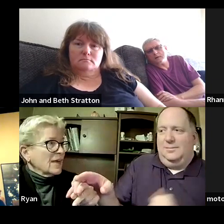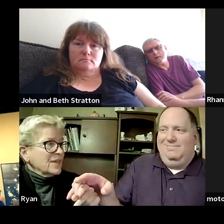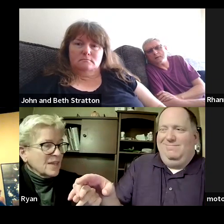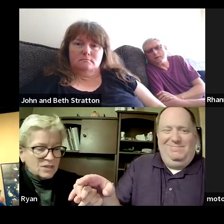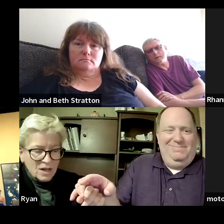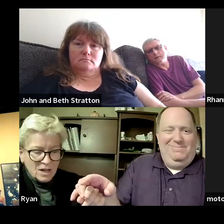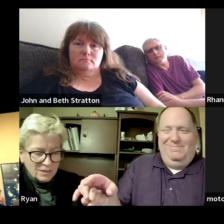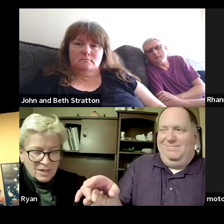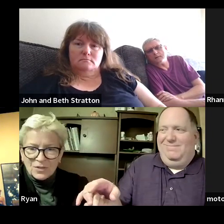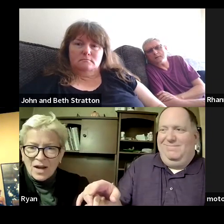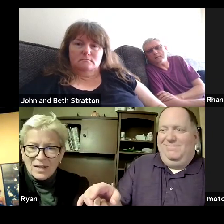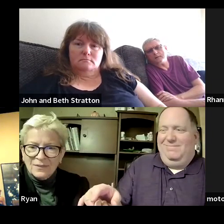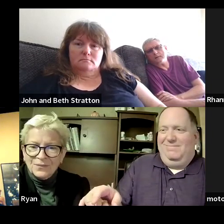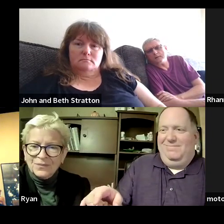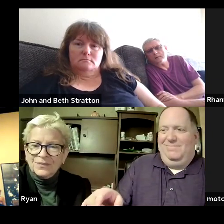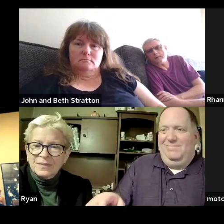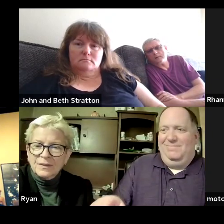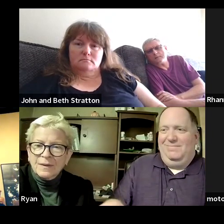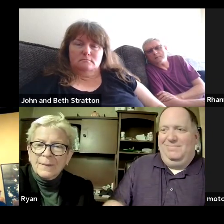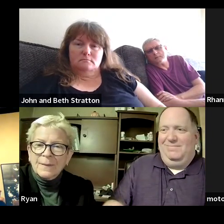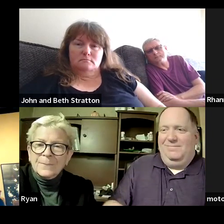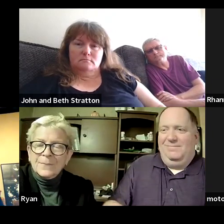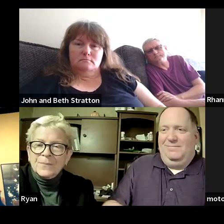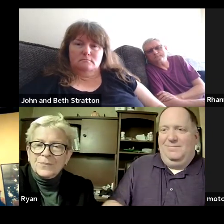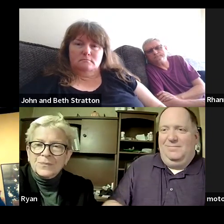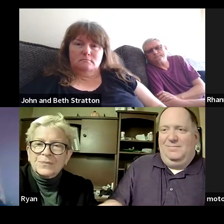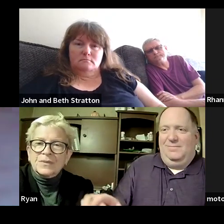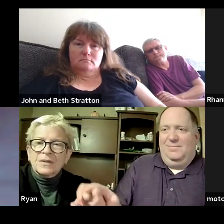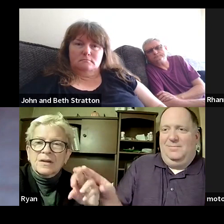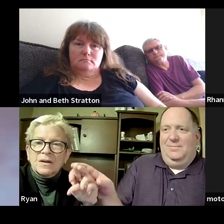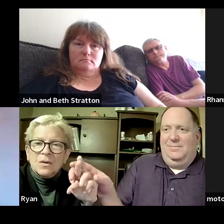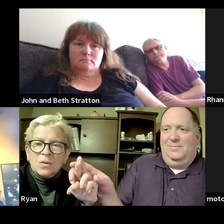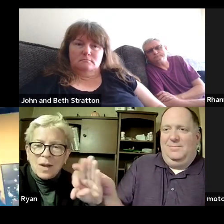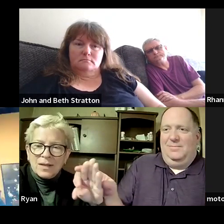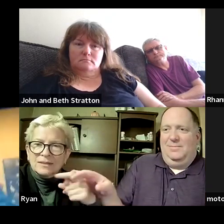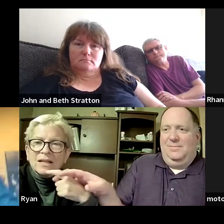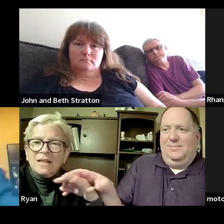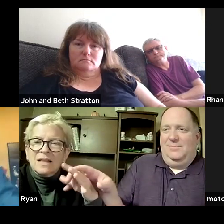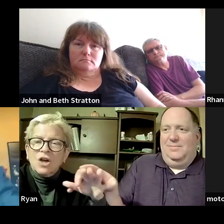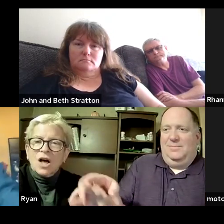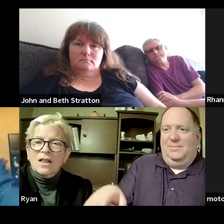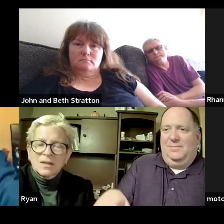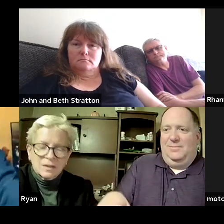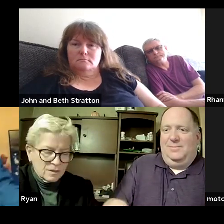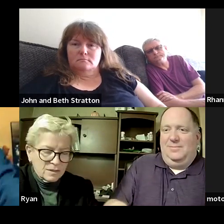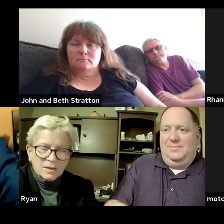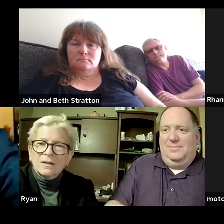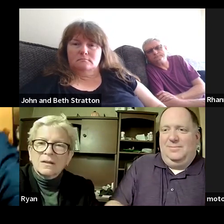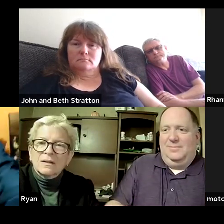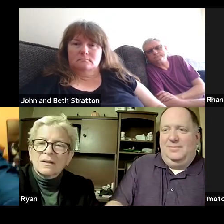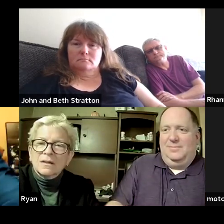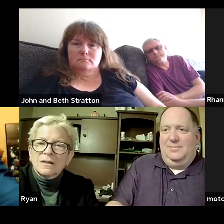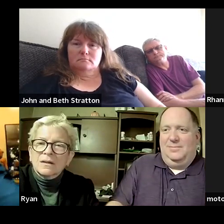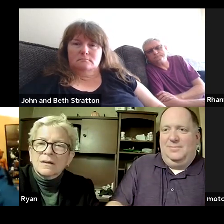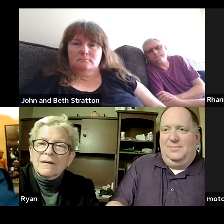i think that's all says ryan that's ryan says that's all all right perfect let me just minimize this all